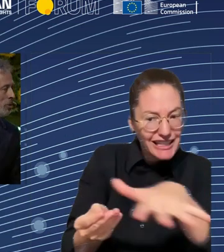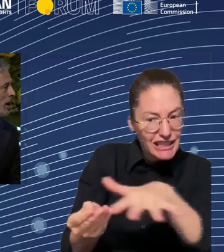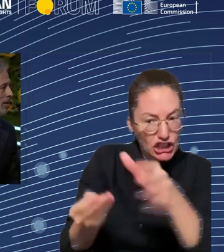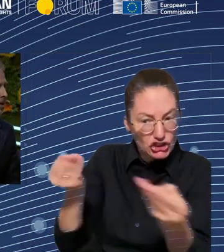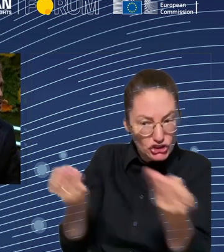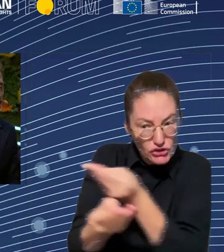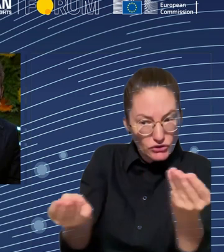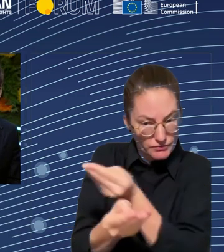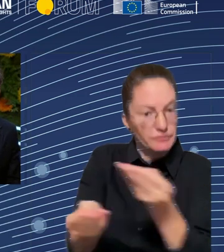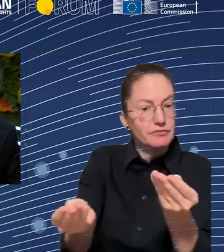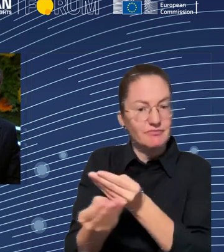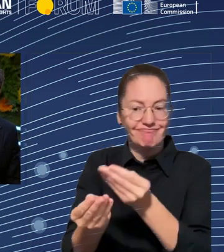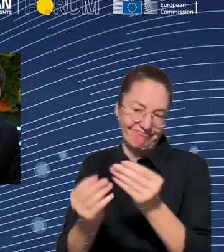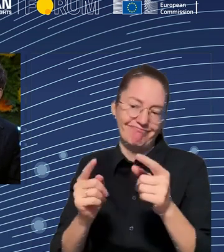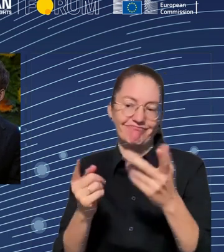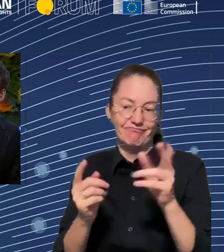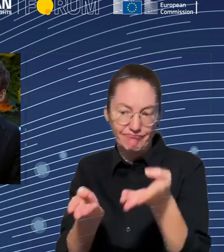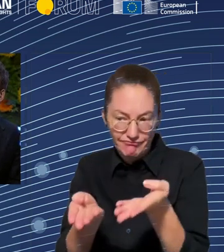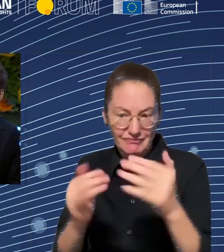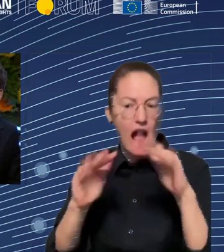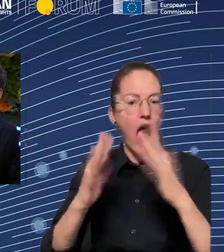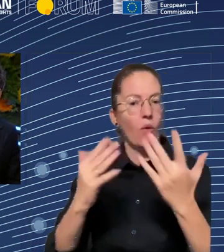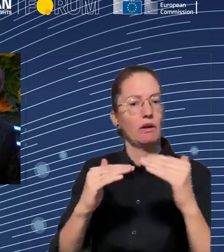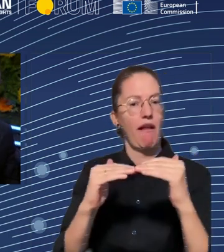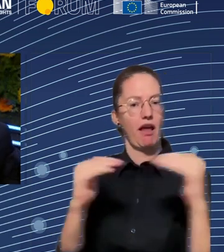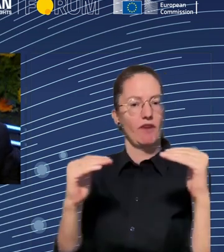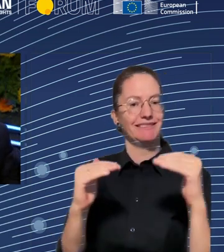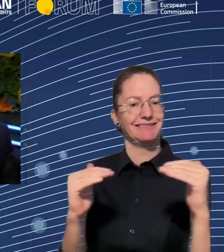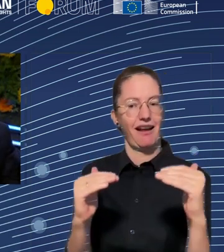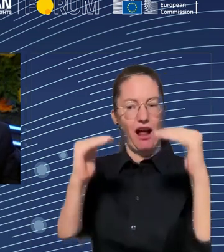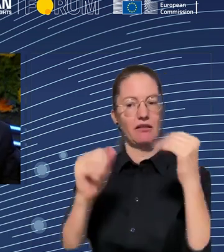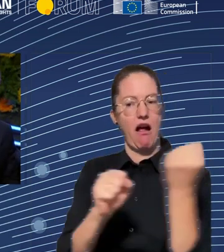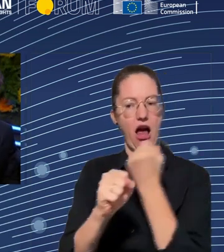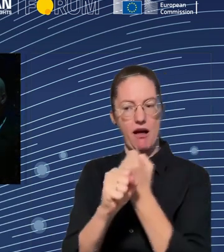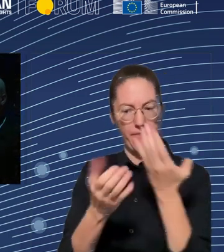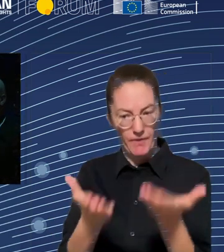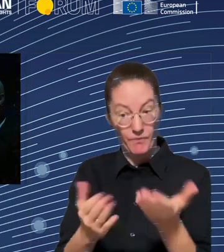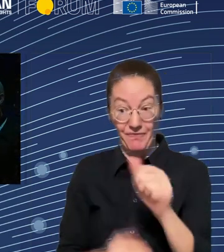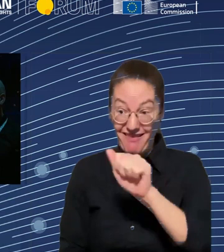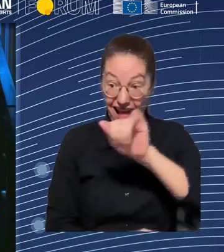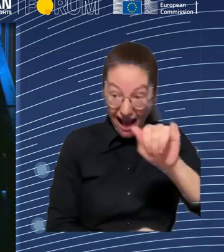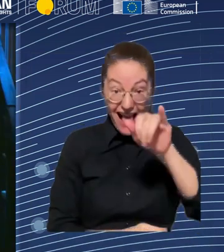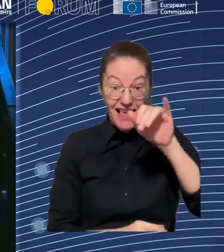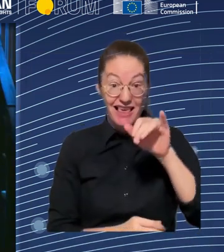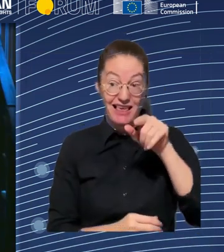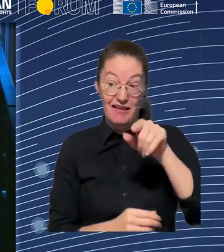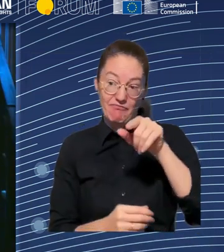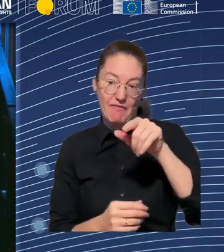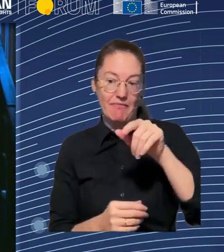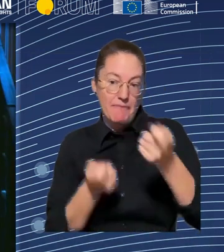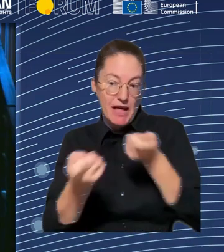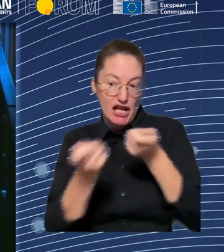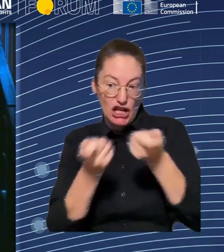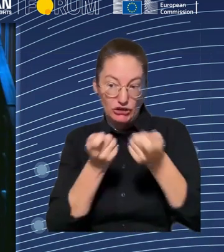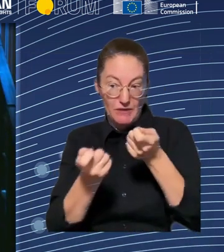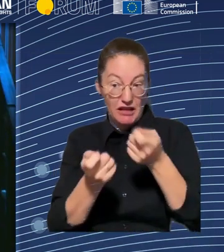meanwhile, think about these two questions for Slido, and then we address them. Thank you, good morning, my name is Victor Bernhards, I